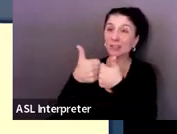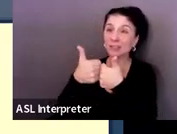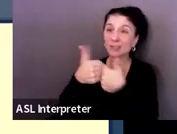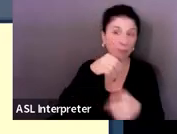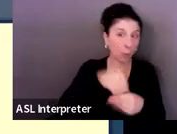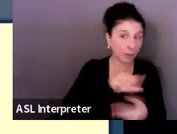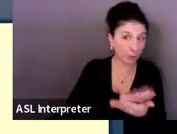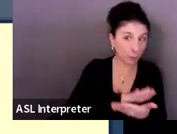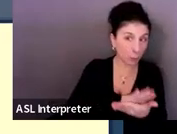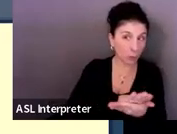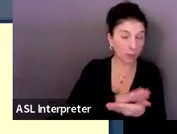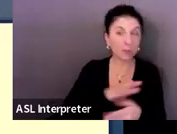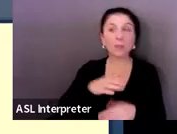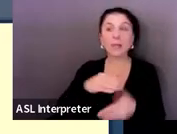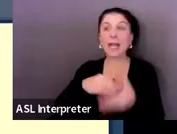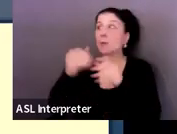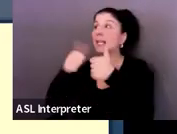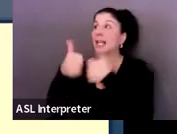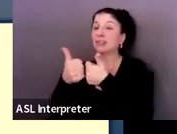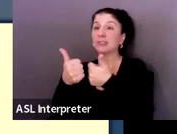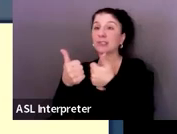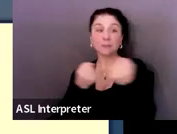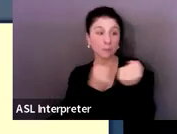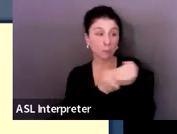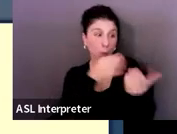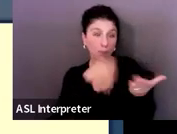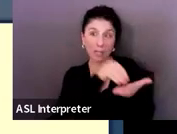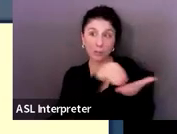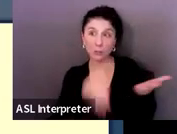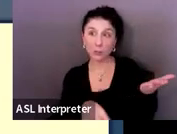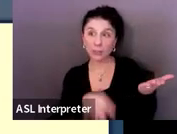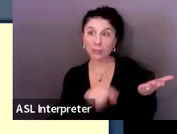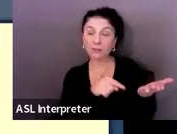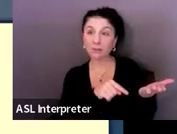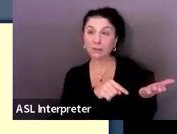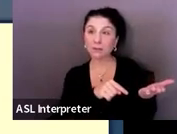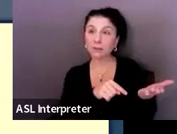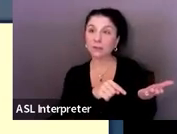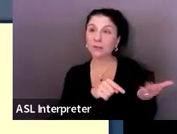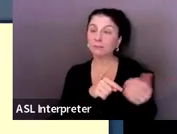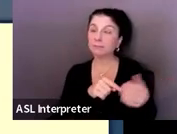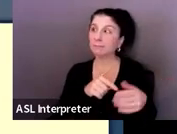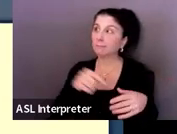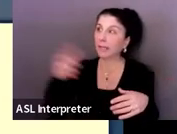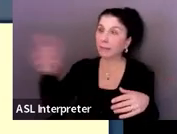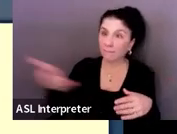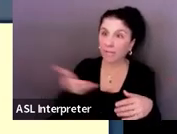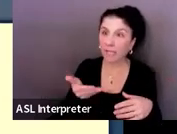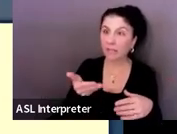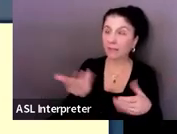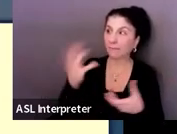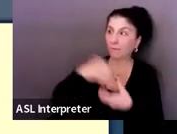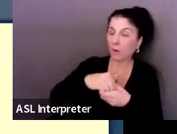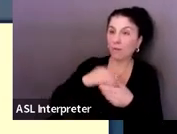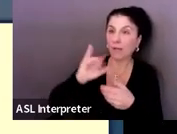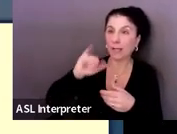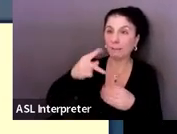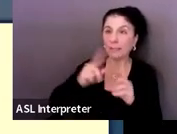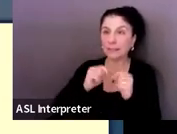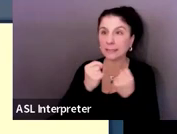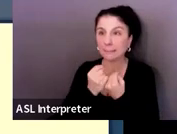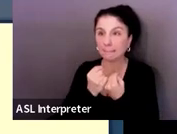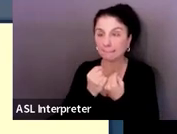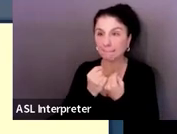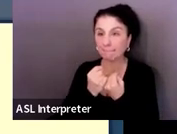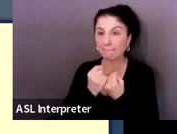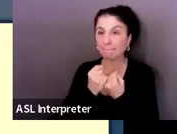involved, including them as part of the IEP team and inviting them, they must